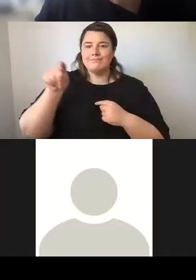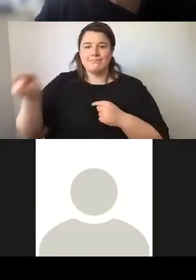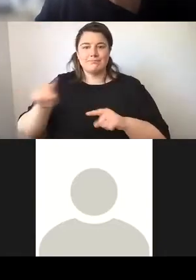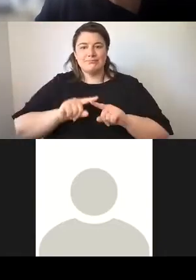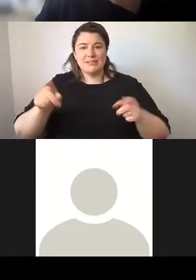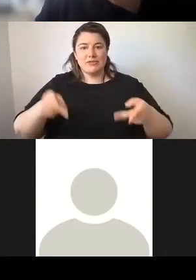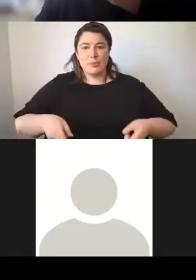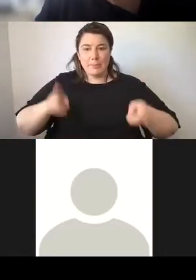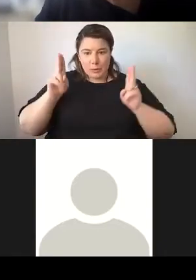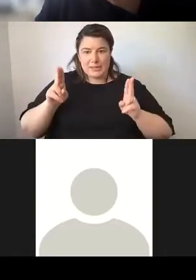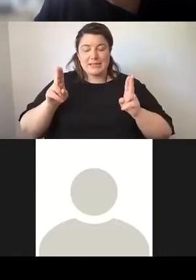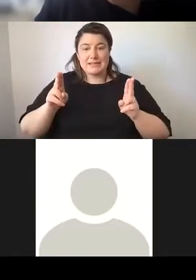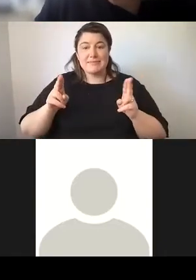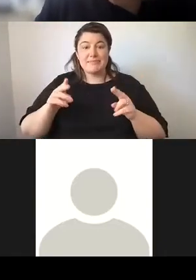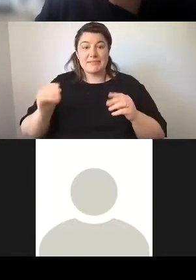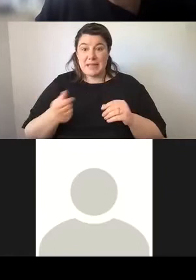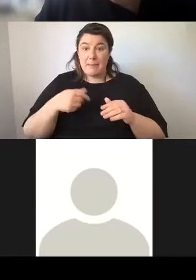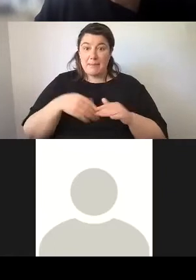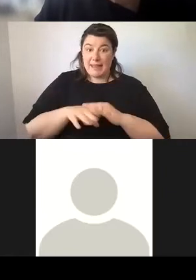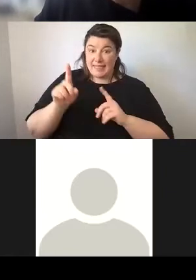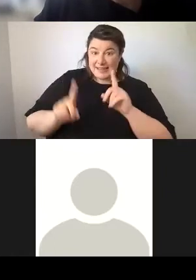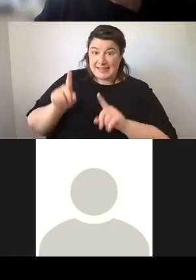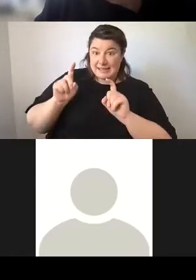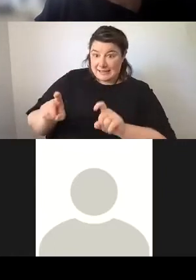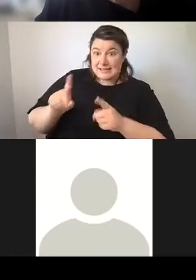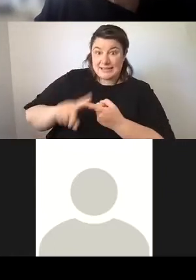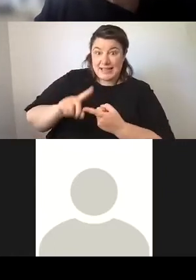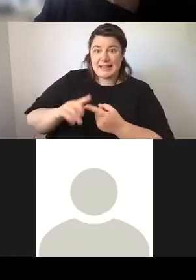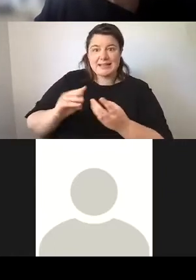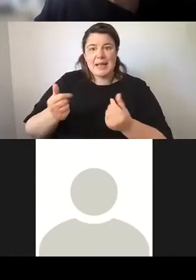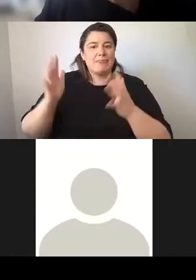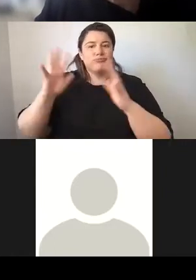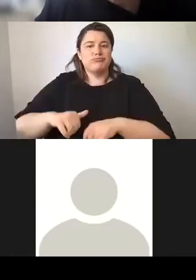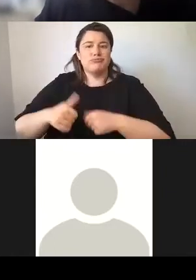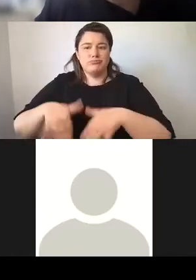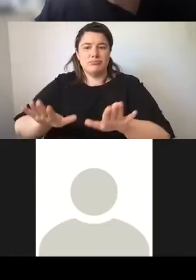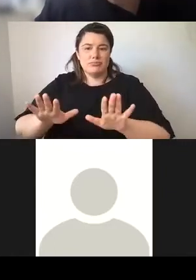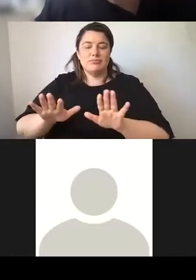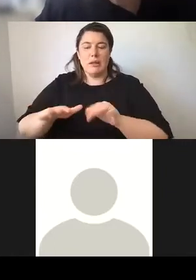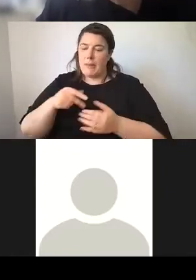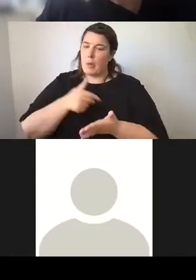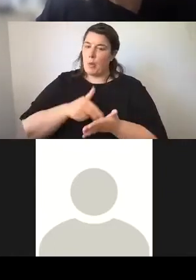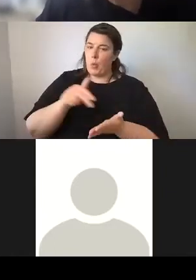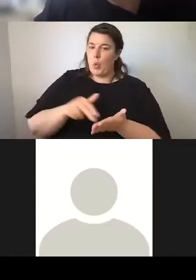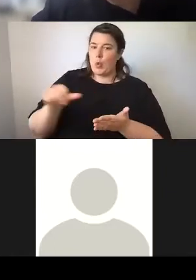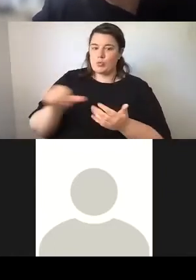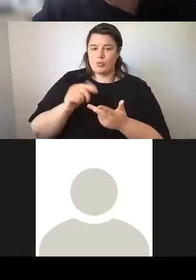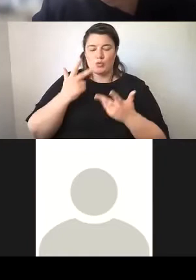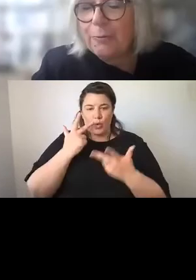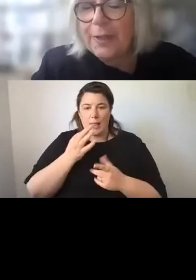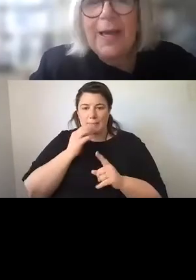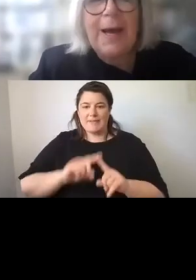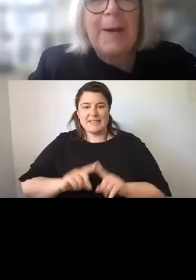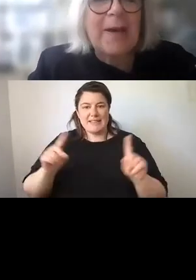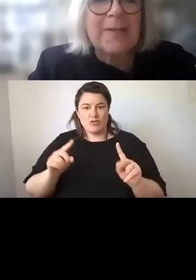some of those survive in the city, some don't, but the walk is intended to show a little bit of a different view